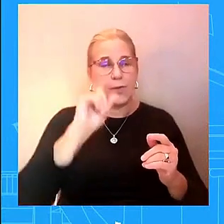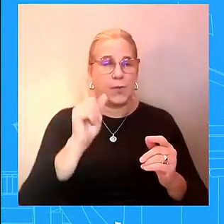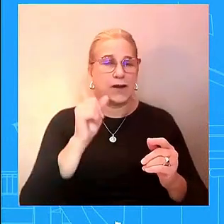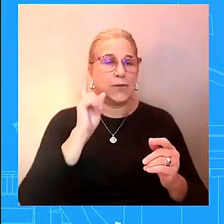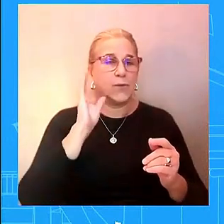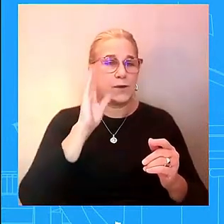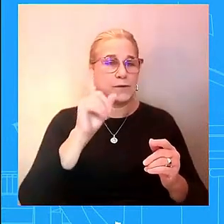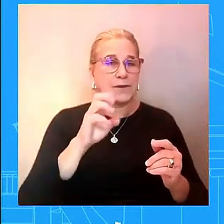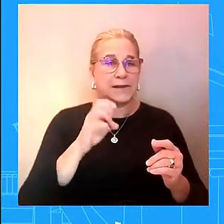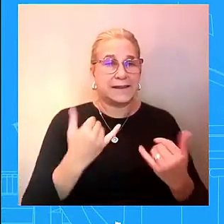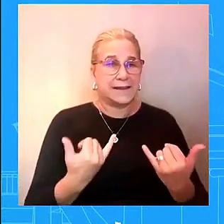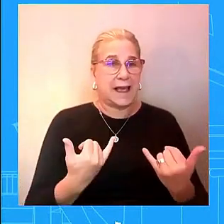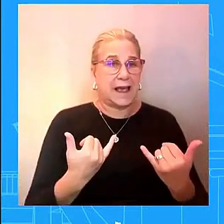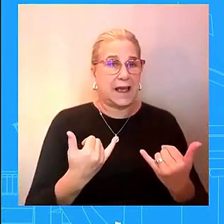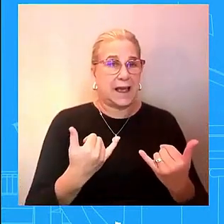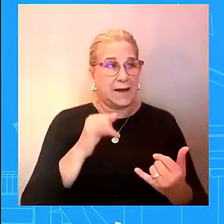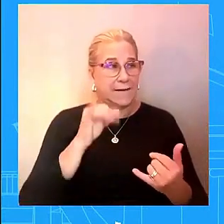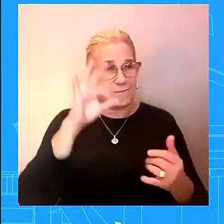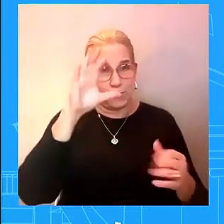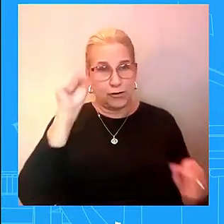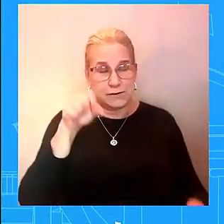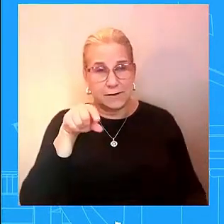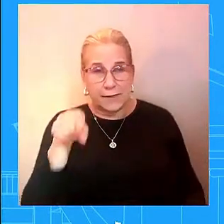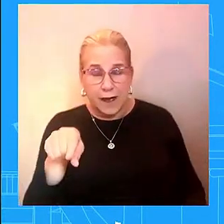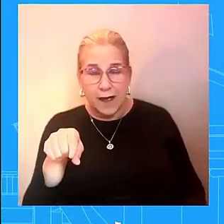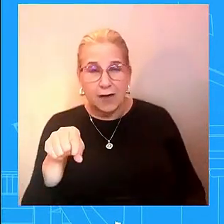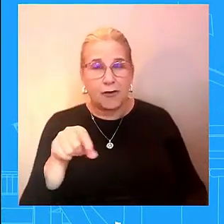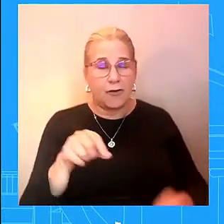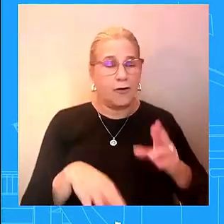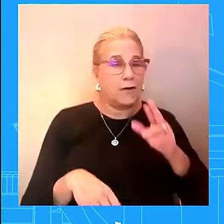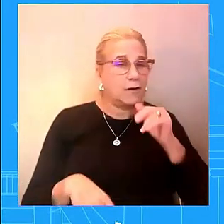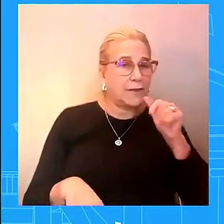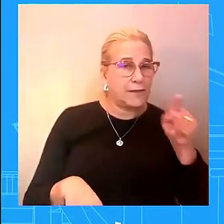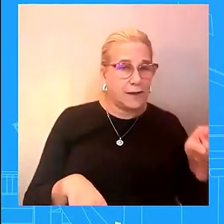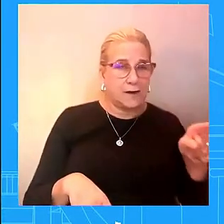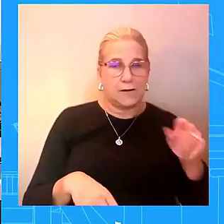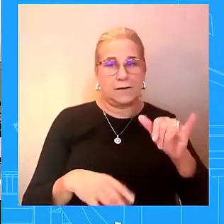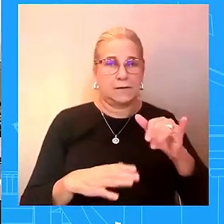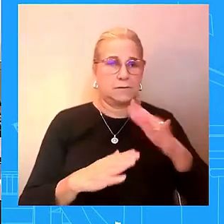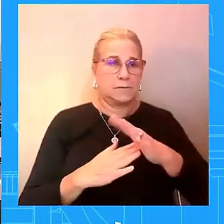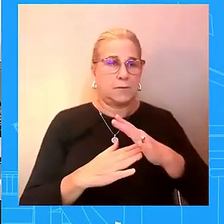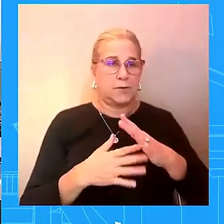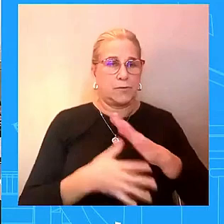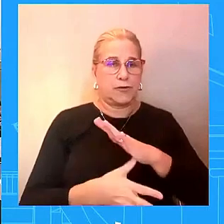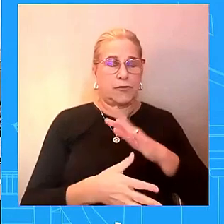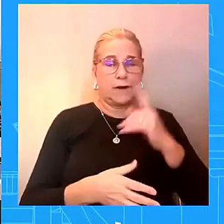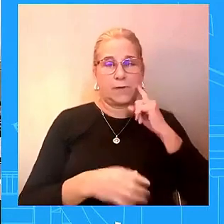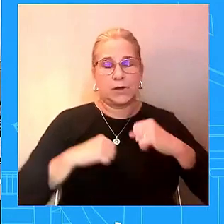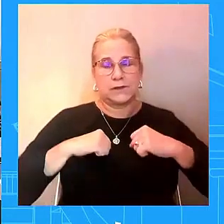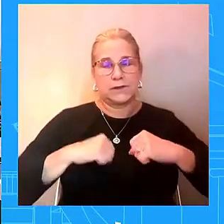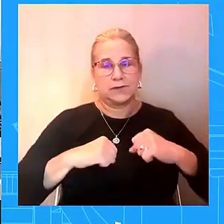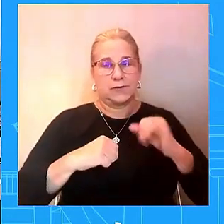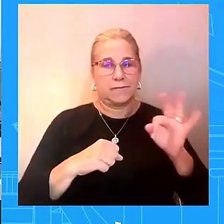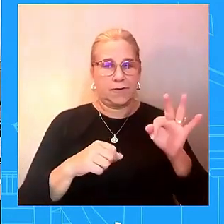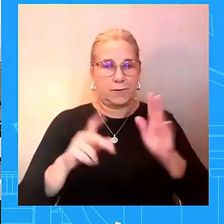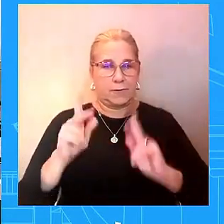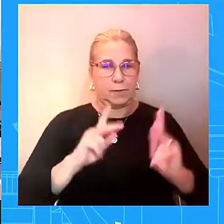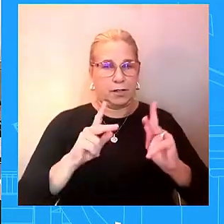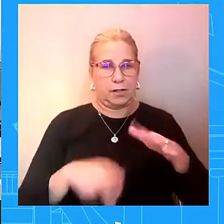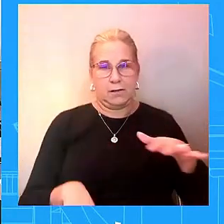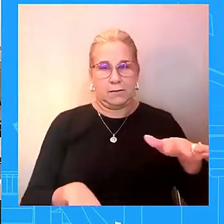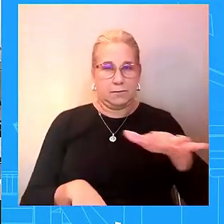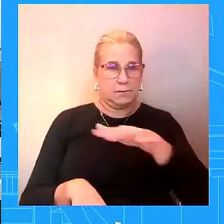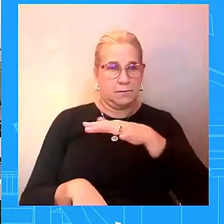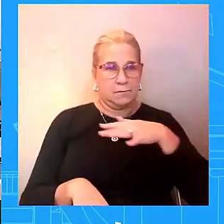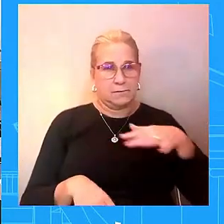and so his number one priority his number one priority is the american people thank you get salina thanks kareen elon musk is pledging to give away one